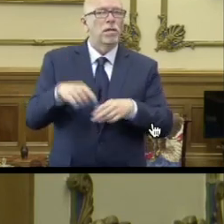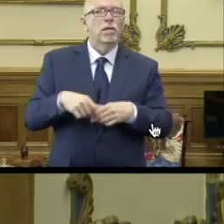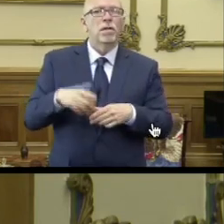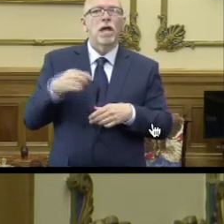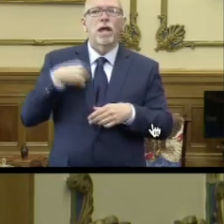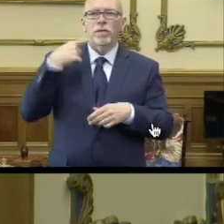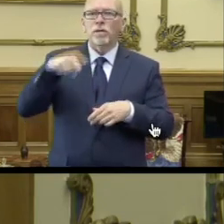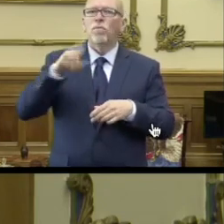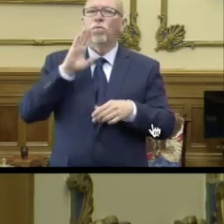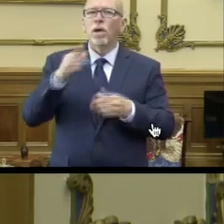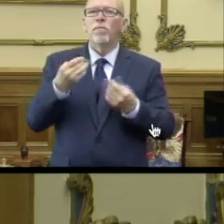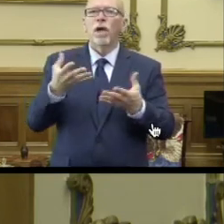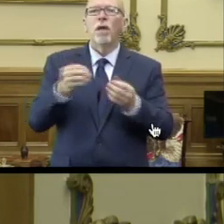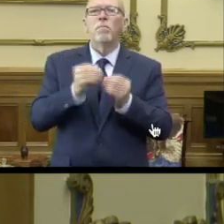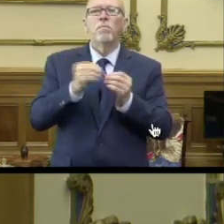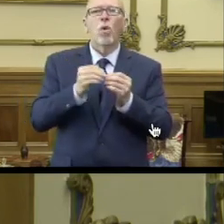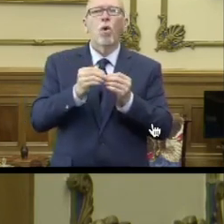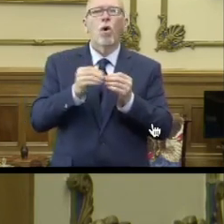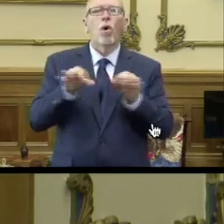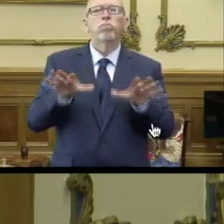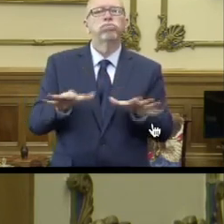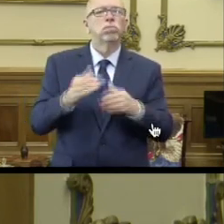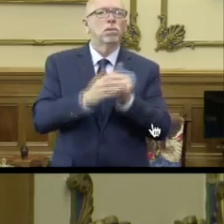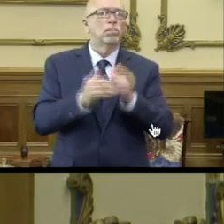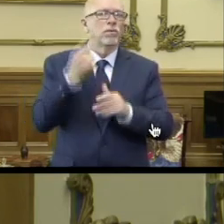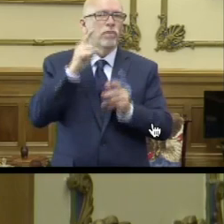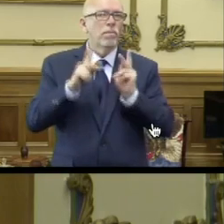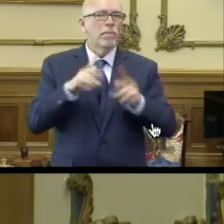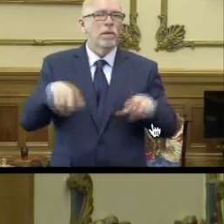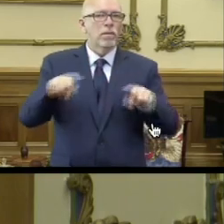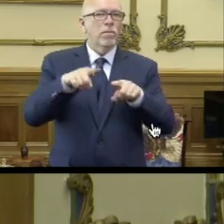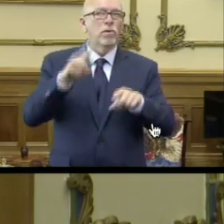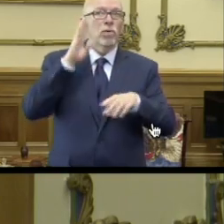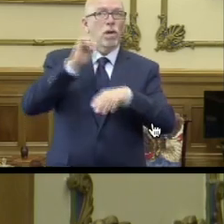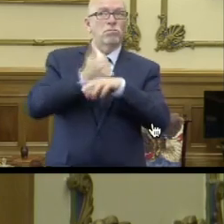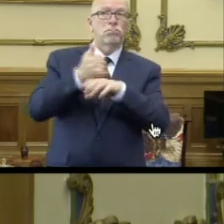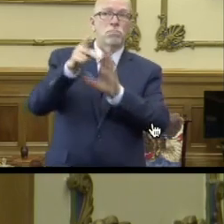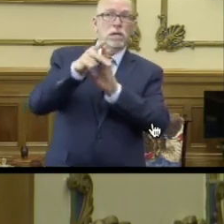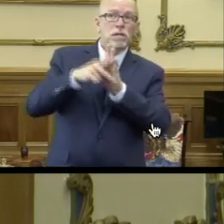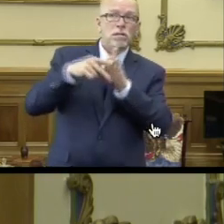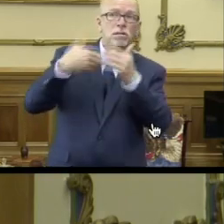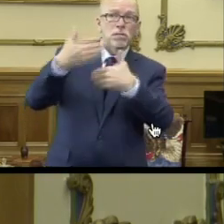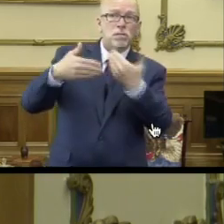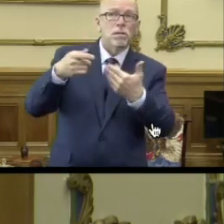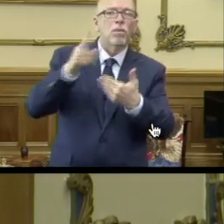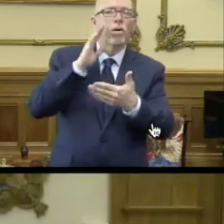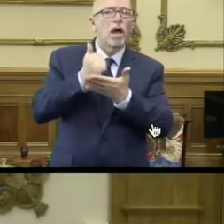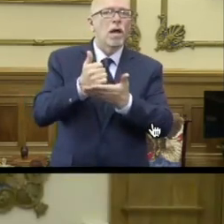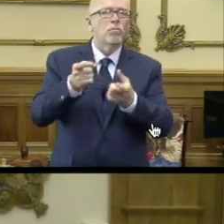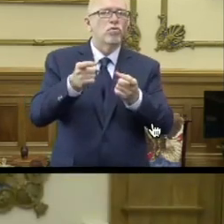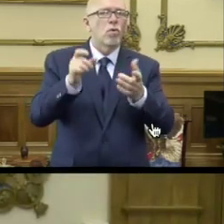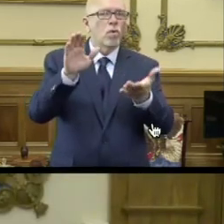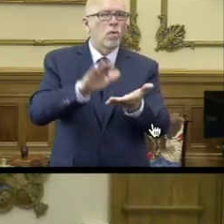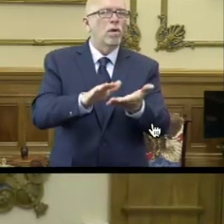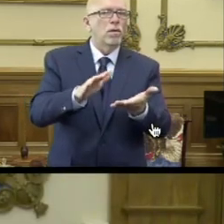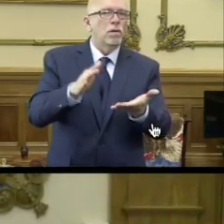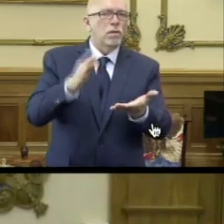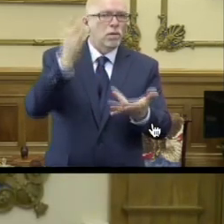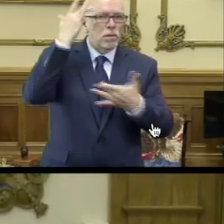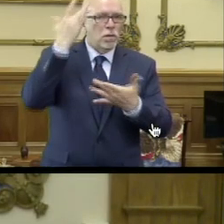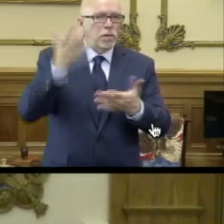long way toward providing some confidence that what they put in place can be helpful in controlling the situation. Yeah, and I would just, just,